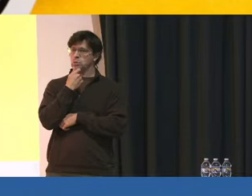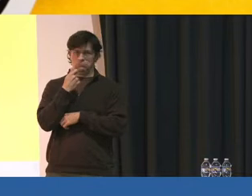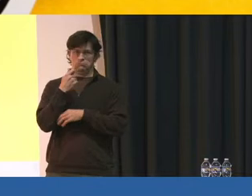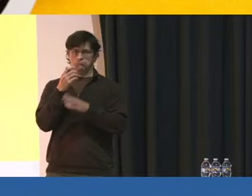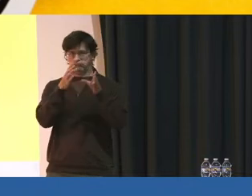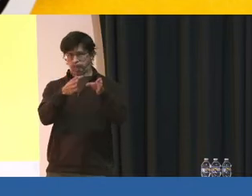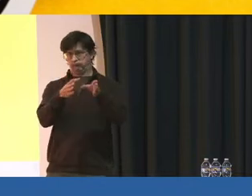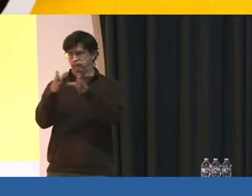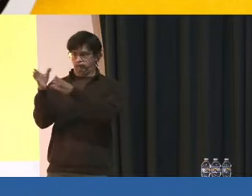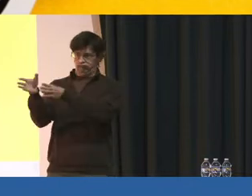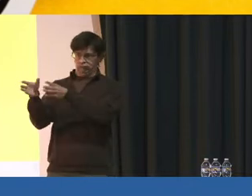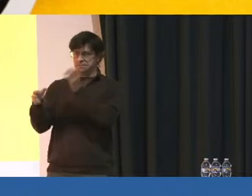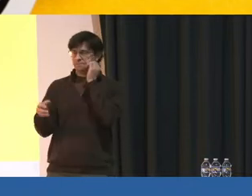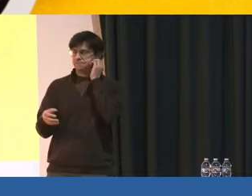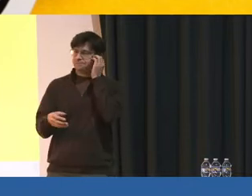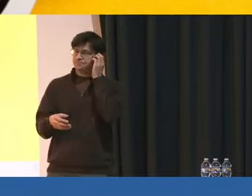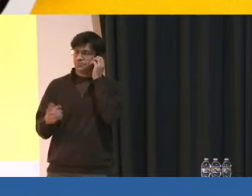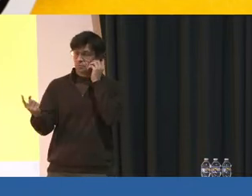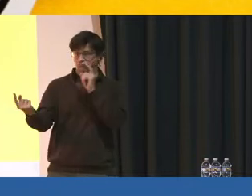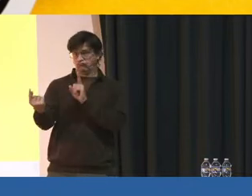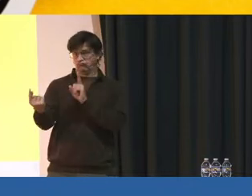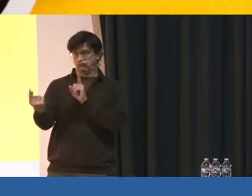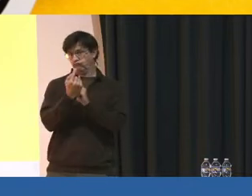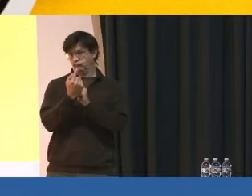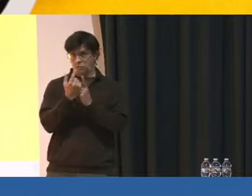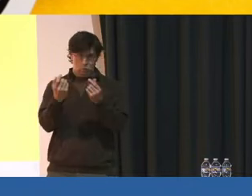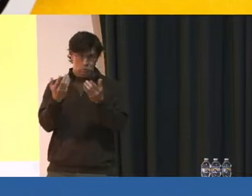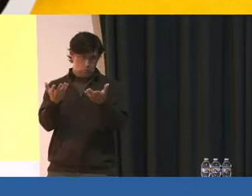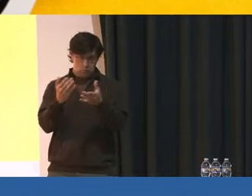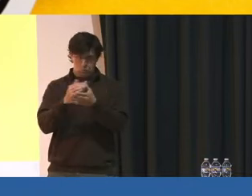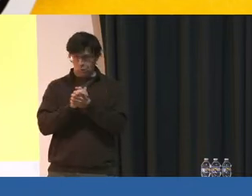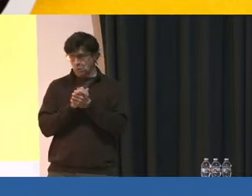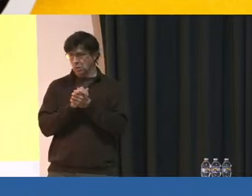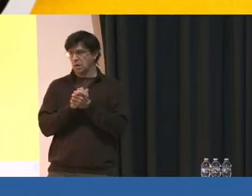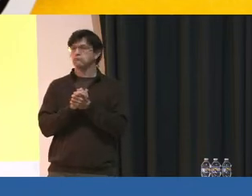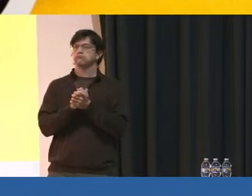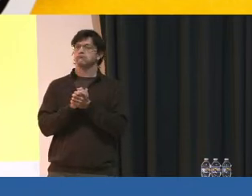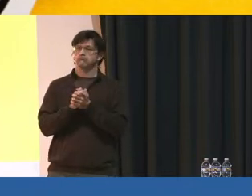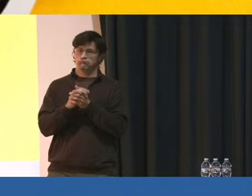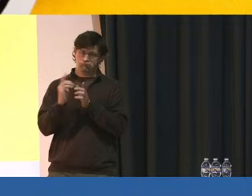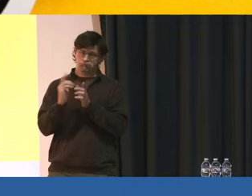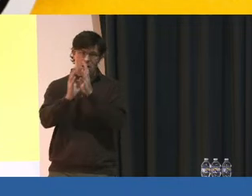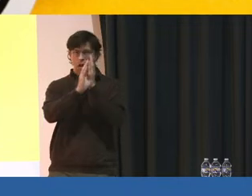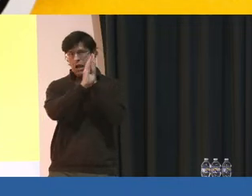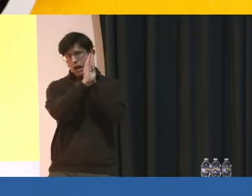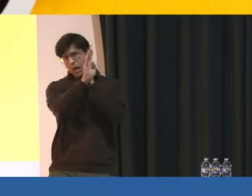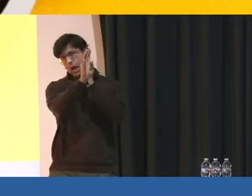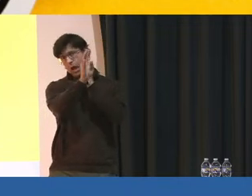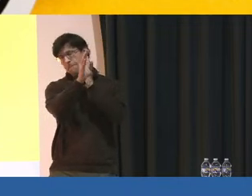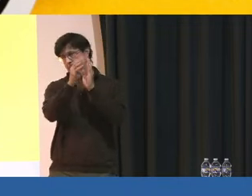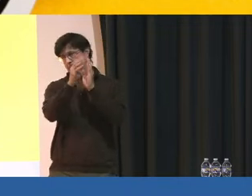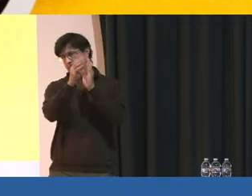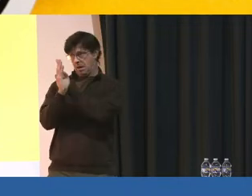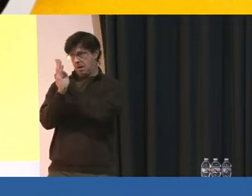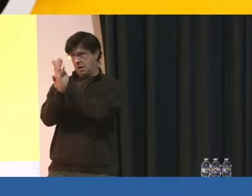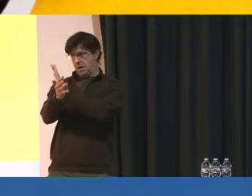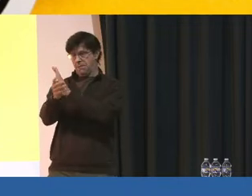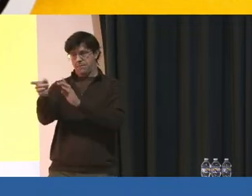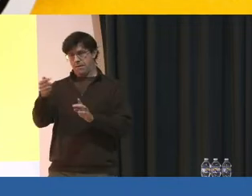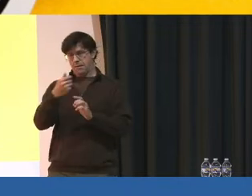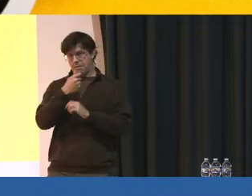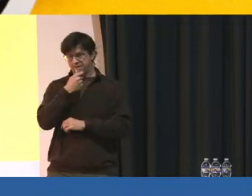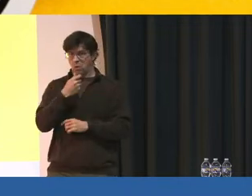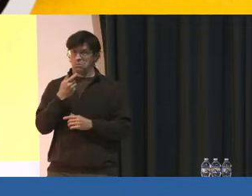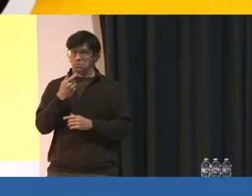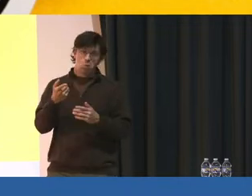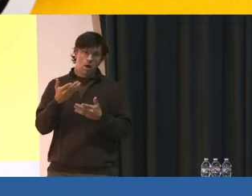aisle, and what you will do is come up, line up at the microphone. If you have comments,